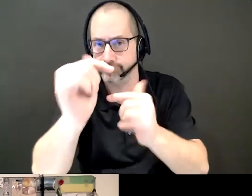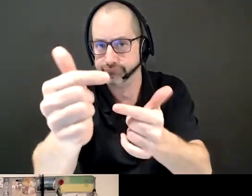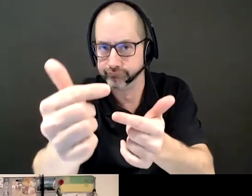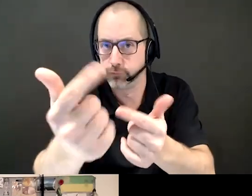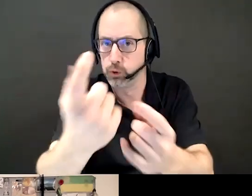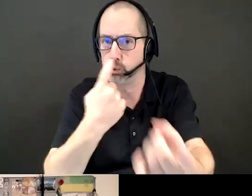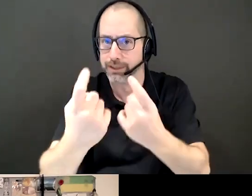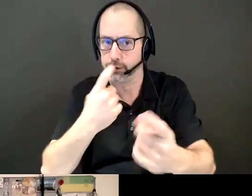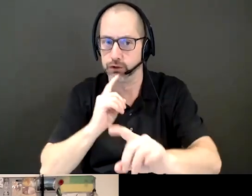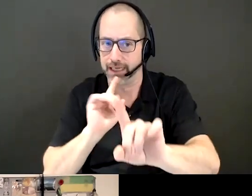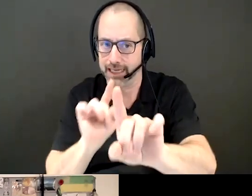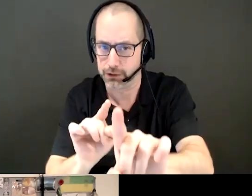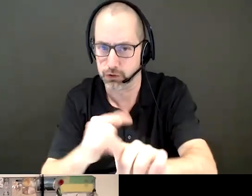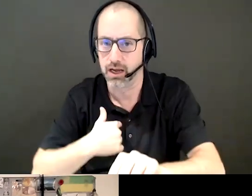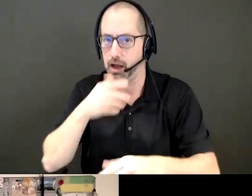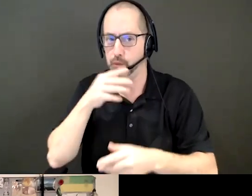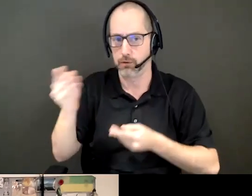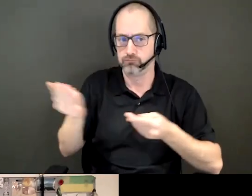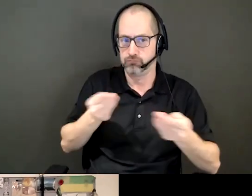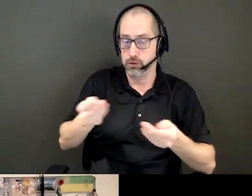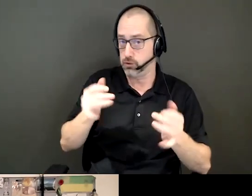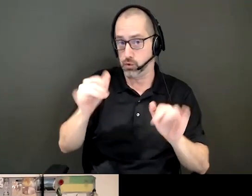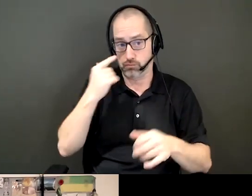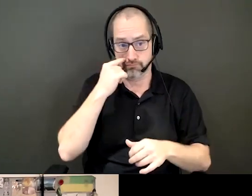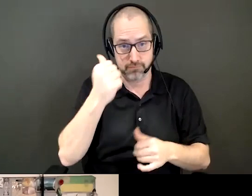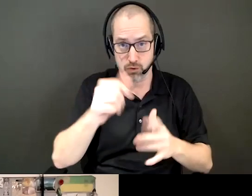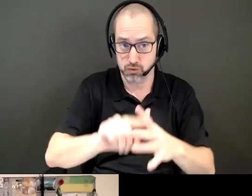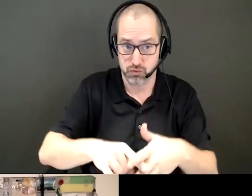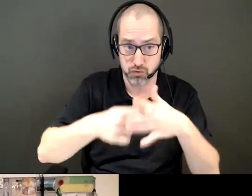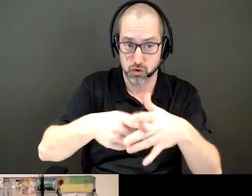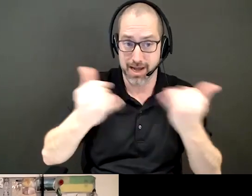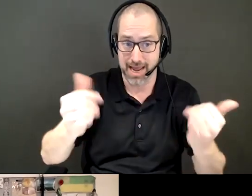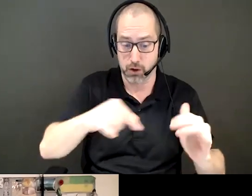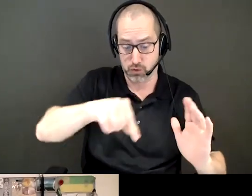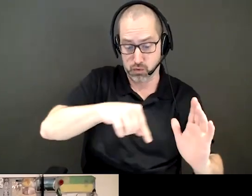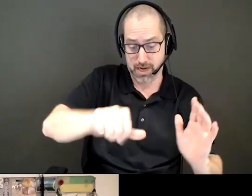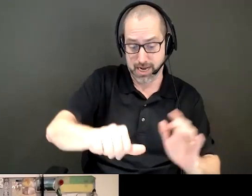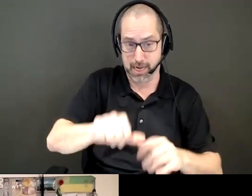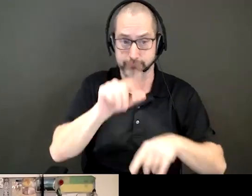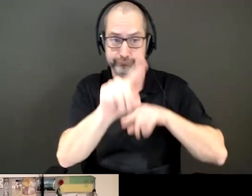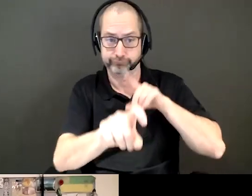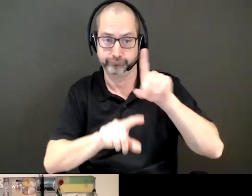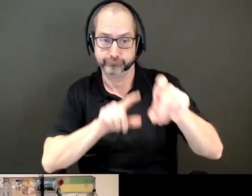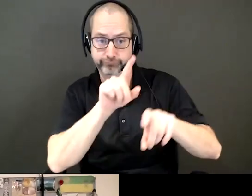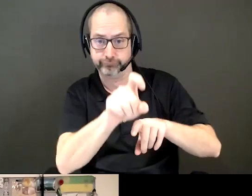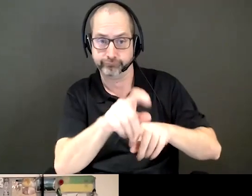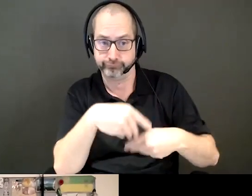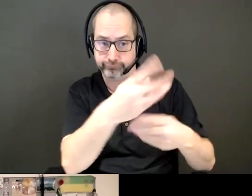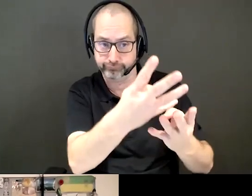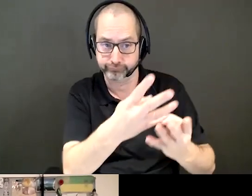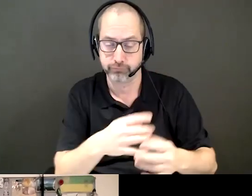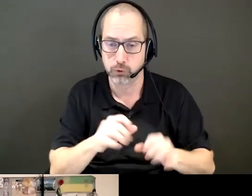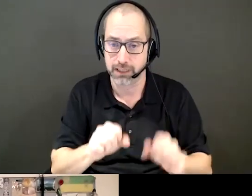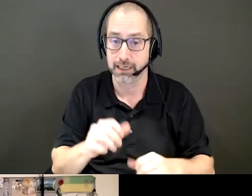you can feel free to start populating the Q&A function with your questions. Over to you, Neil.